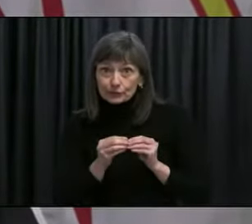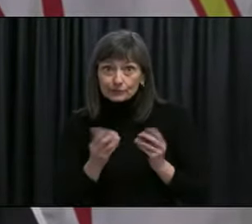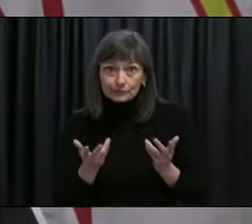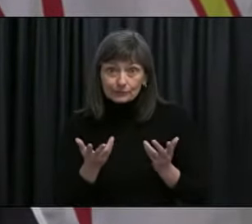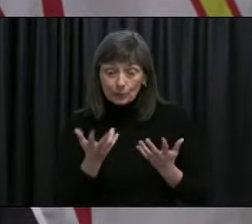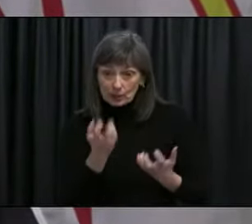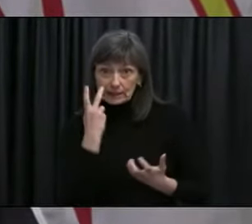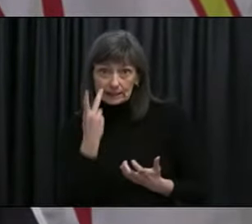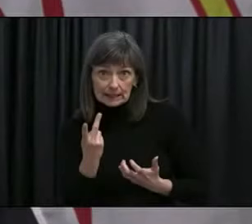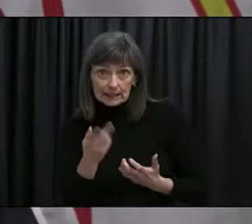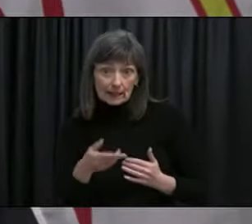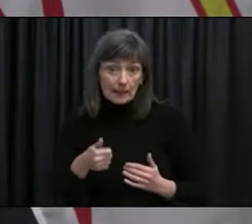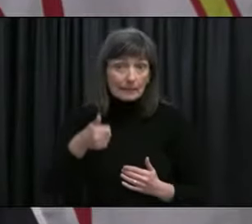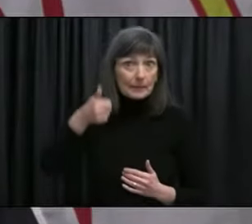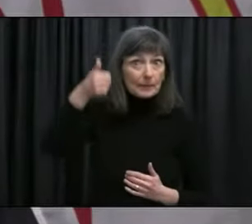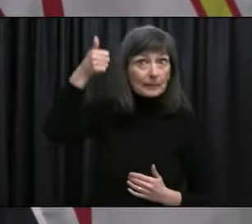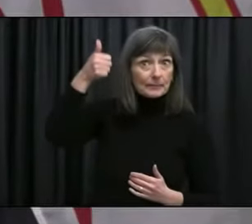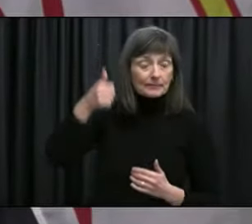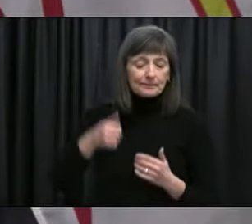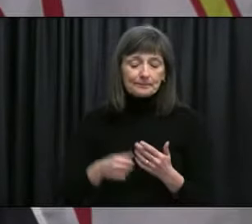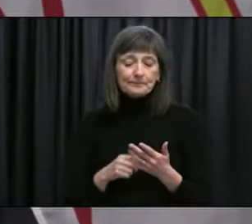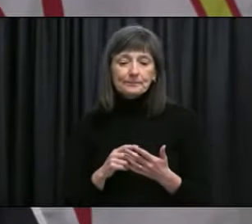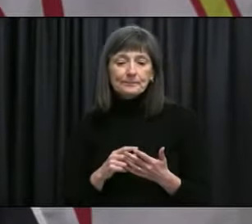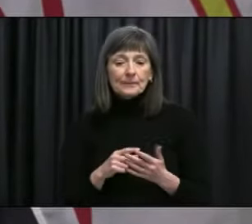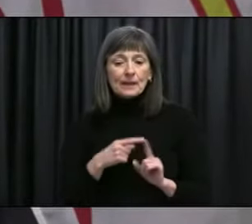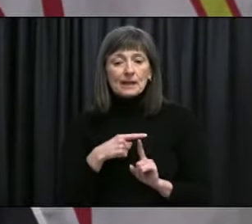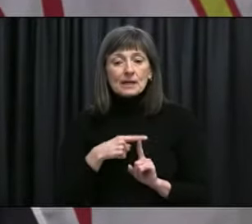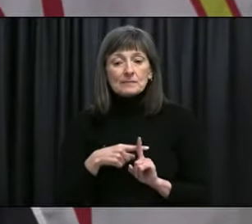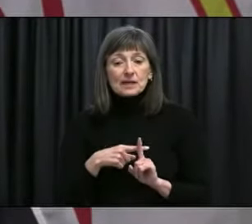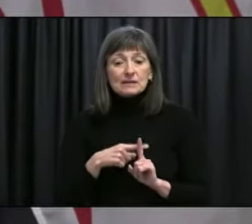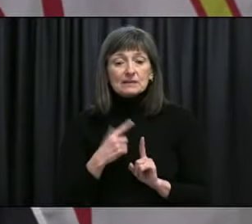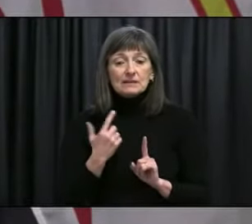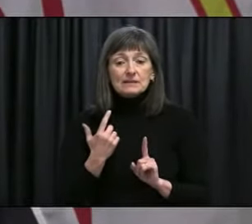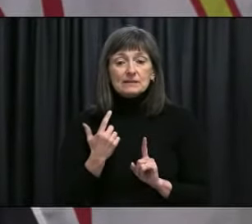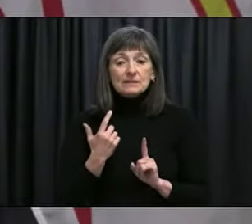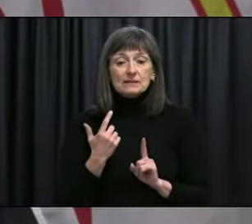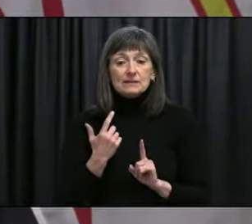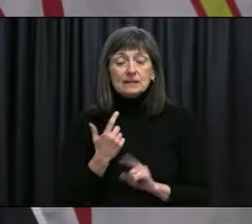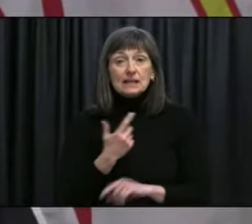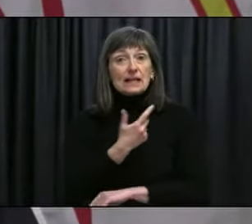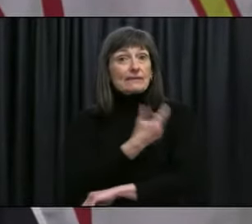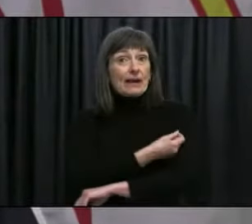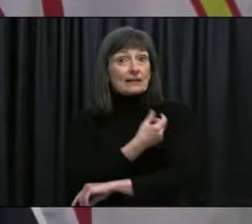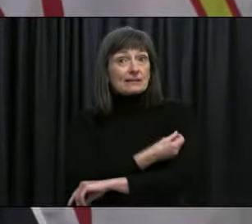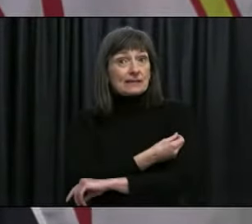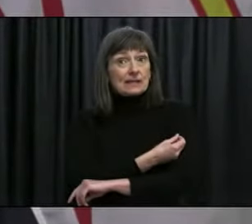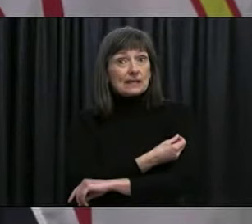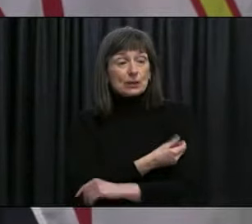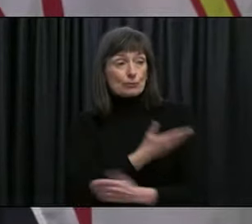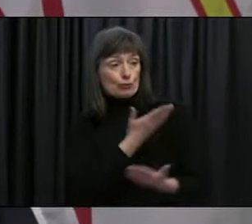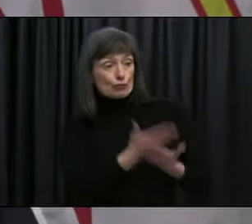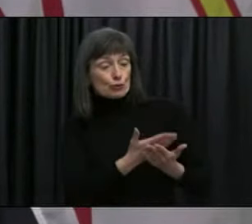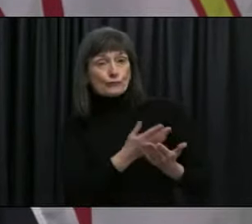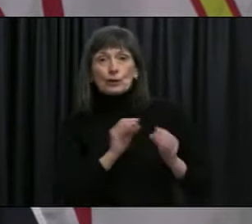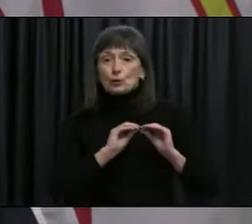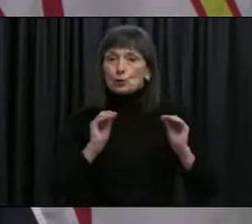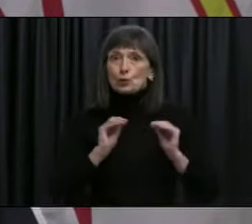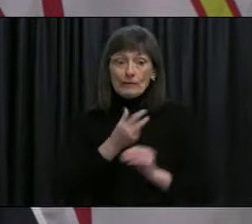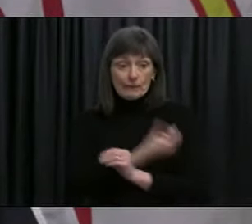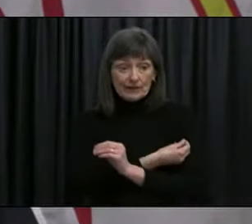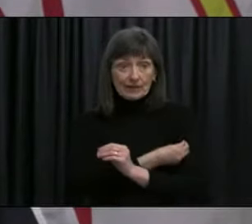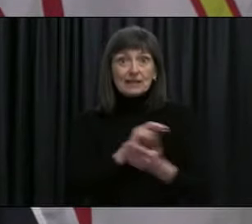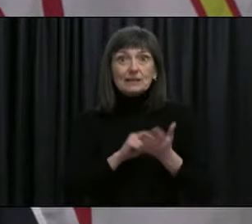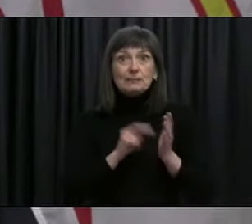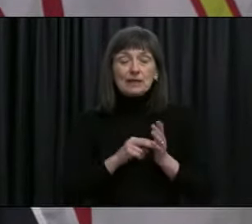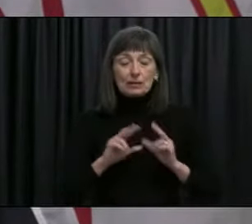like to see a positive, um, vaccines that have a positive effect on transmission. Obviously, uh, we'd want to see a